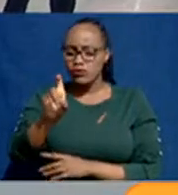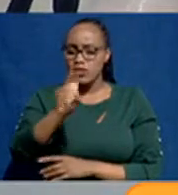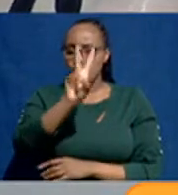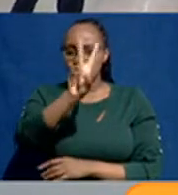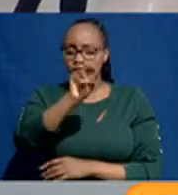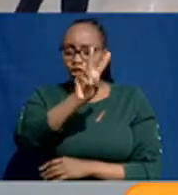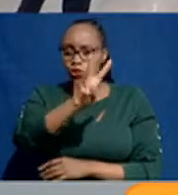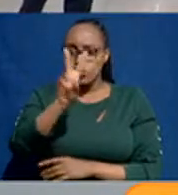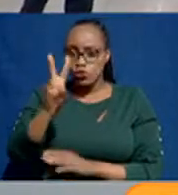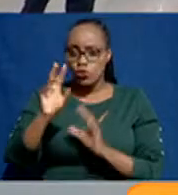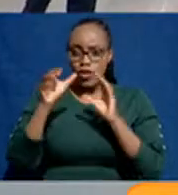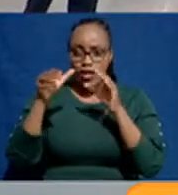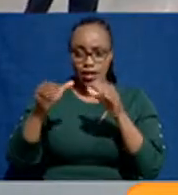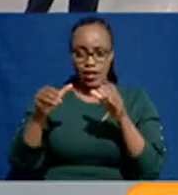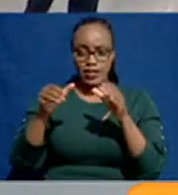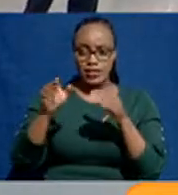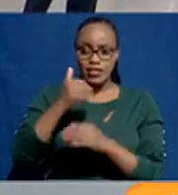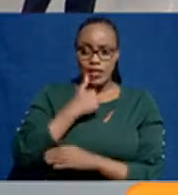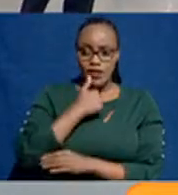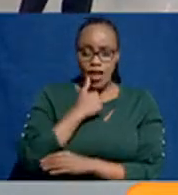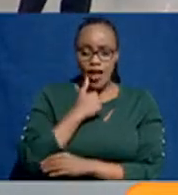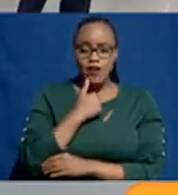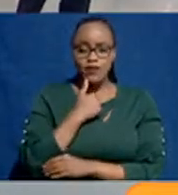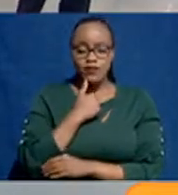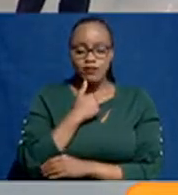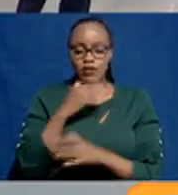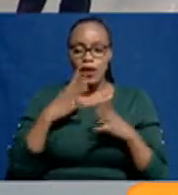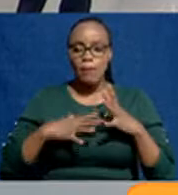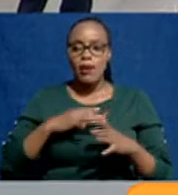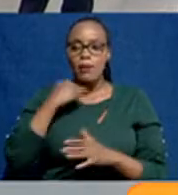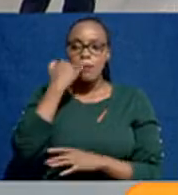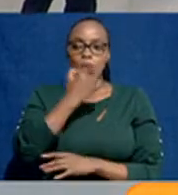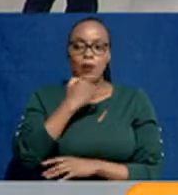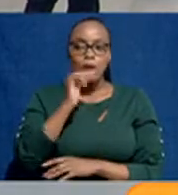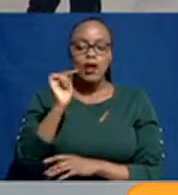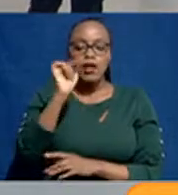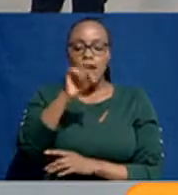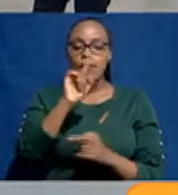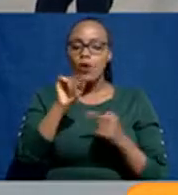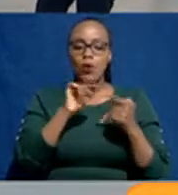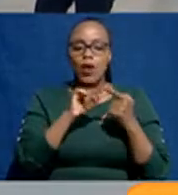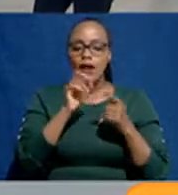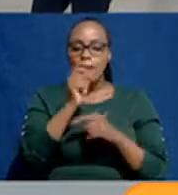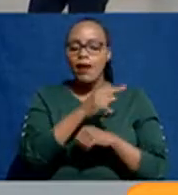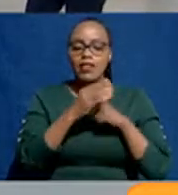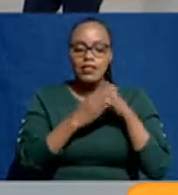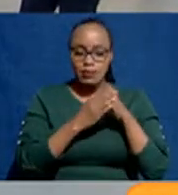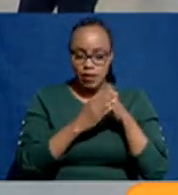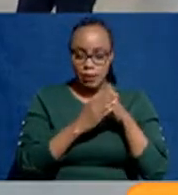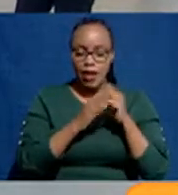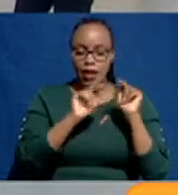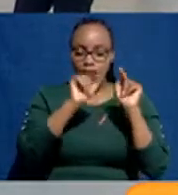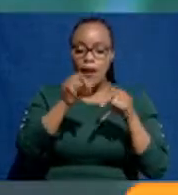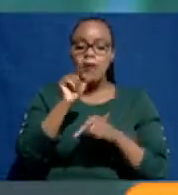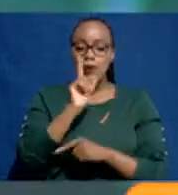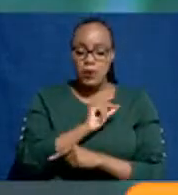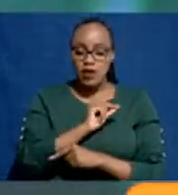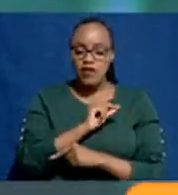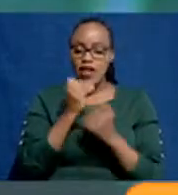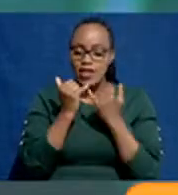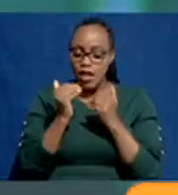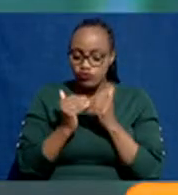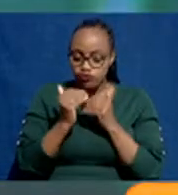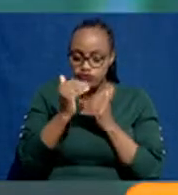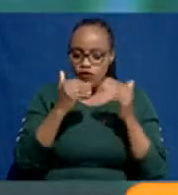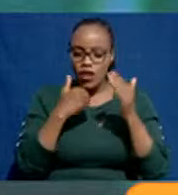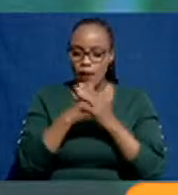2022, some, they are those who are coming in in September. They are coming in in September. So, from now all